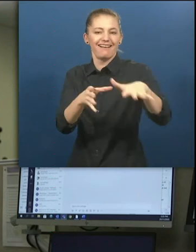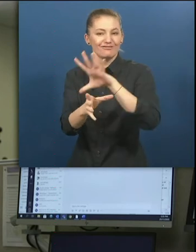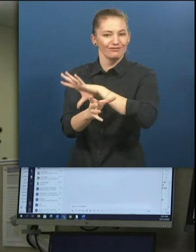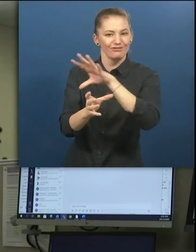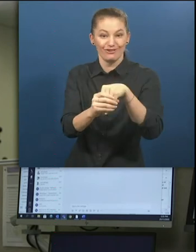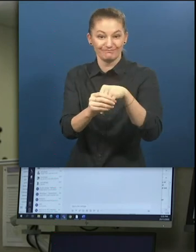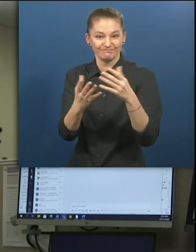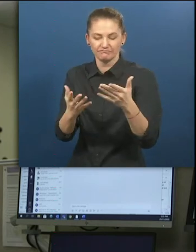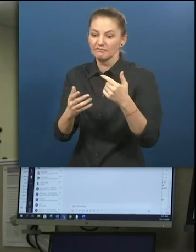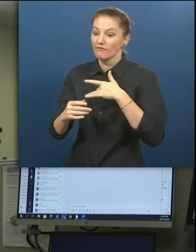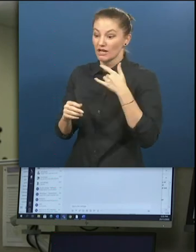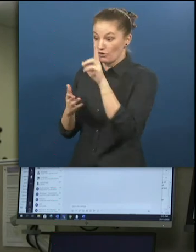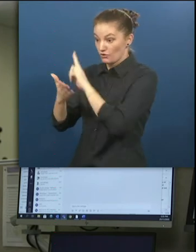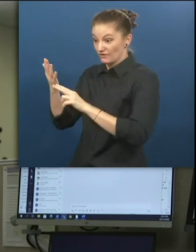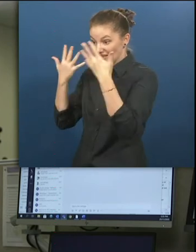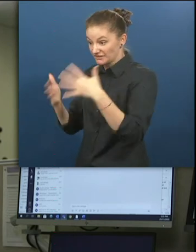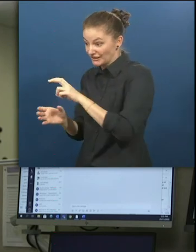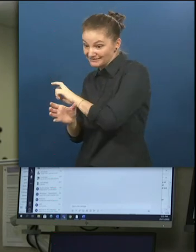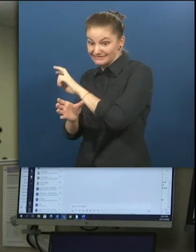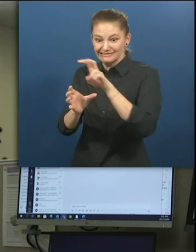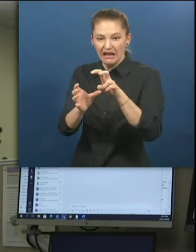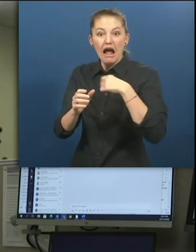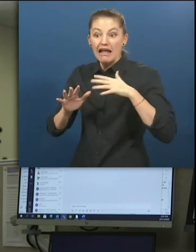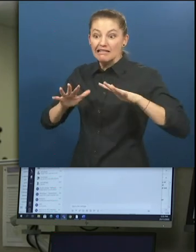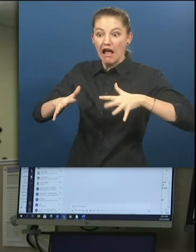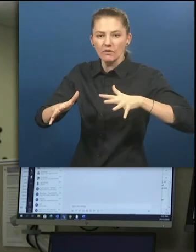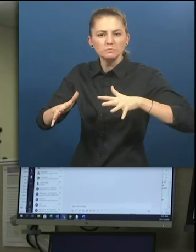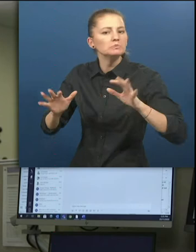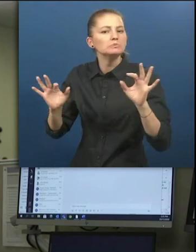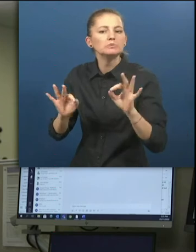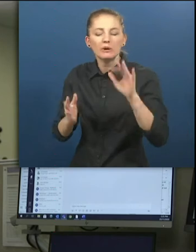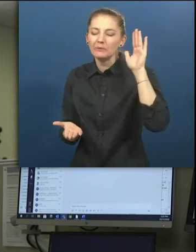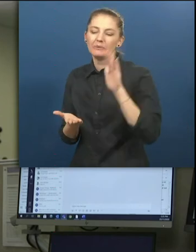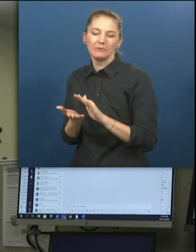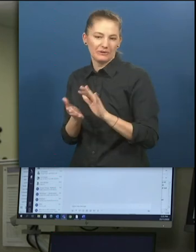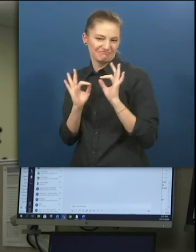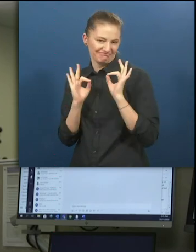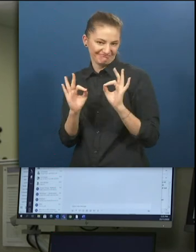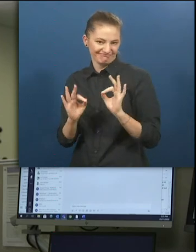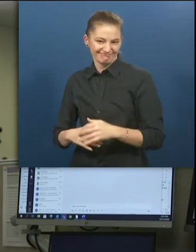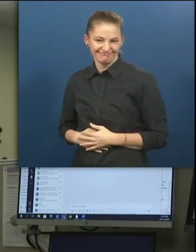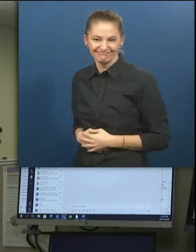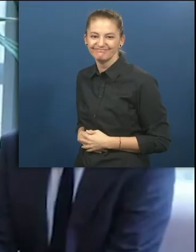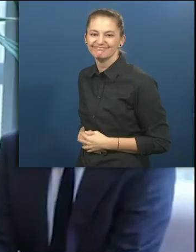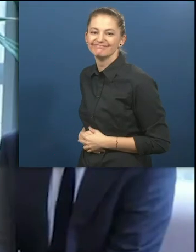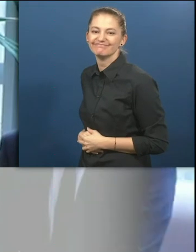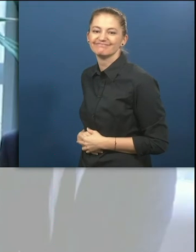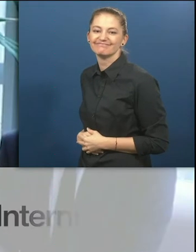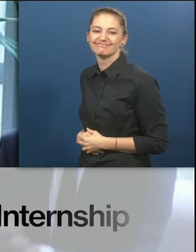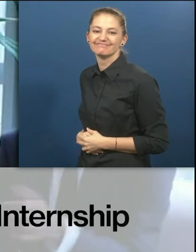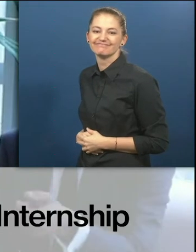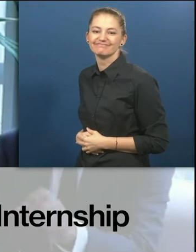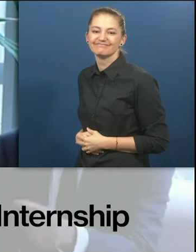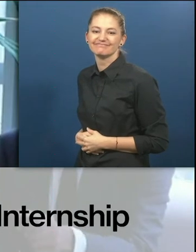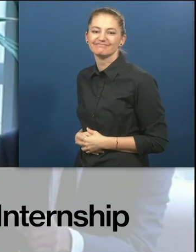as this, it's made me feel less nervous about the transition from university life to working full time. How